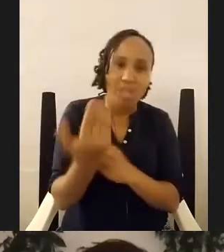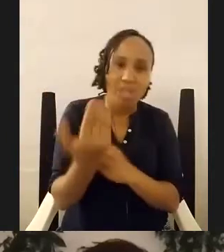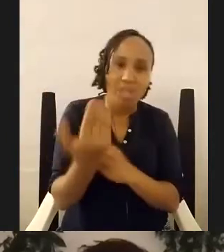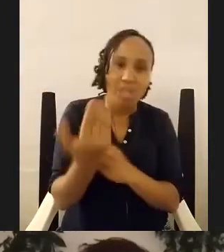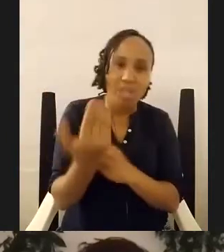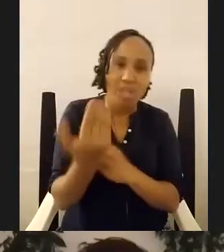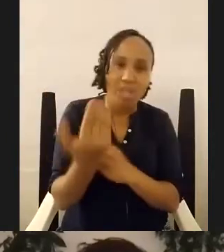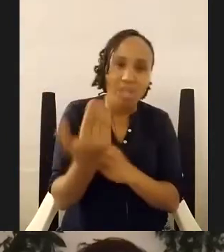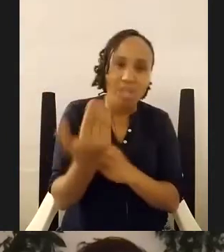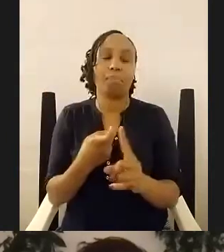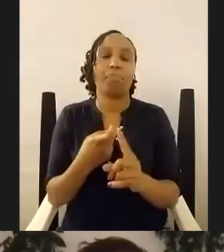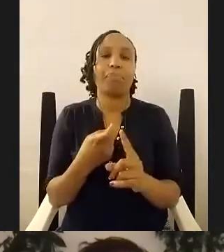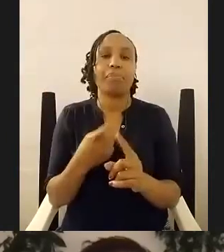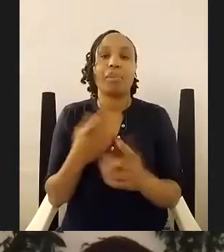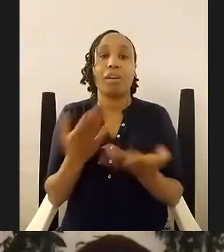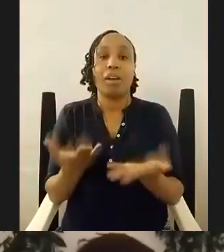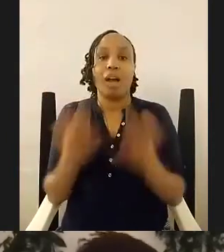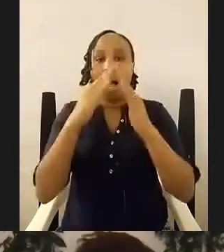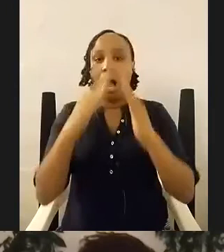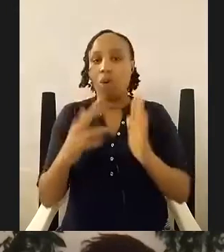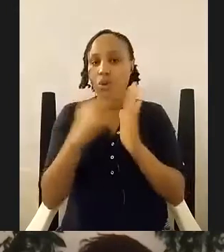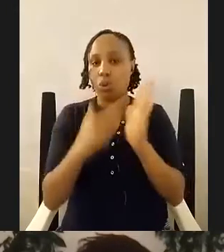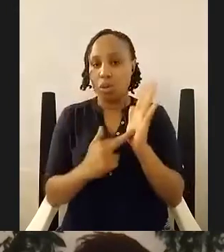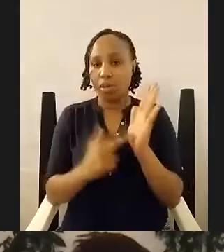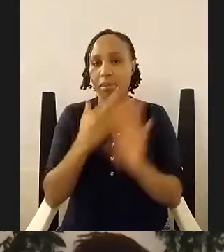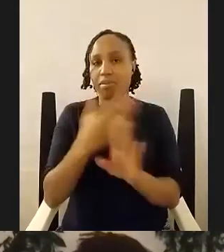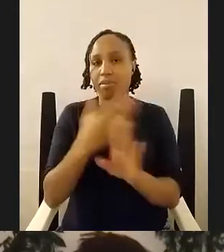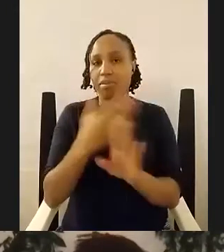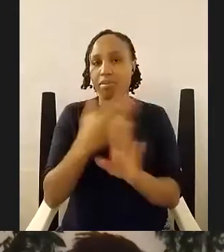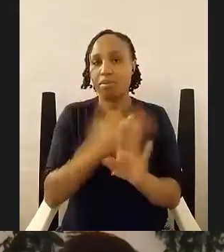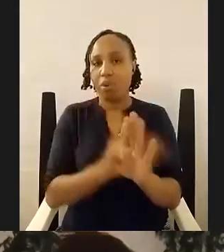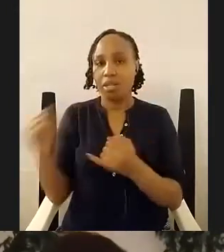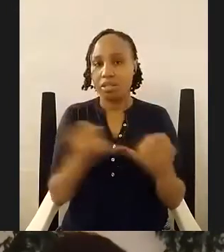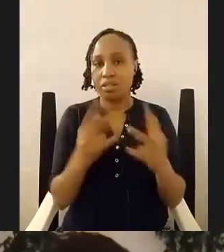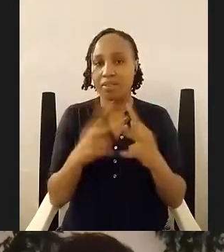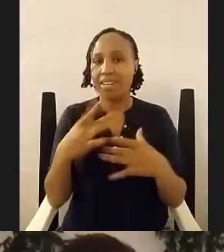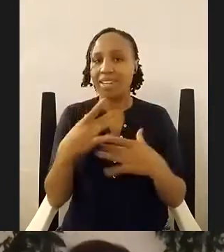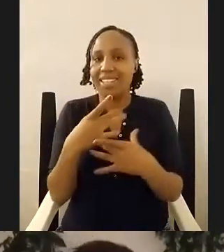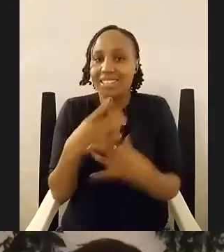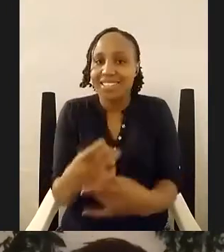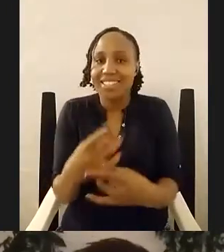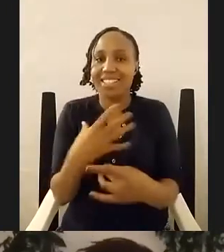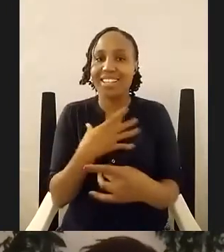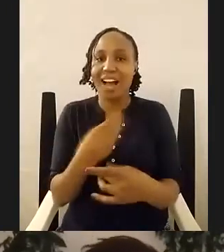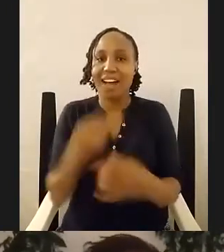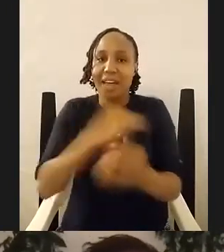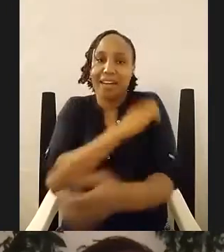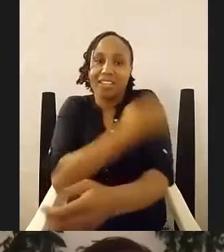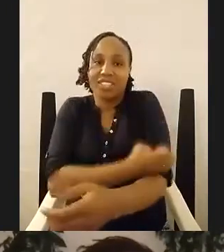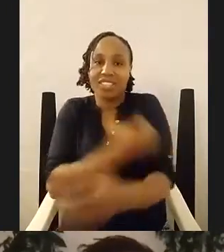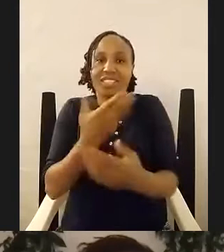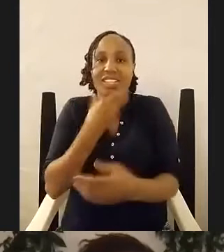house rules before i introduce the very interesting and energetic gentleman waiting to join the call we've had such a laugh already um